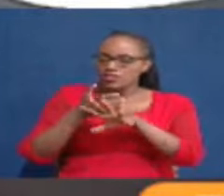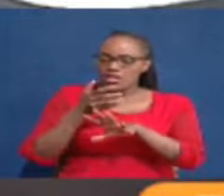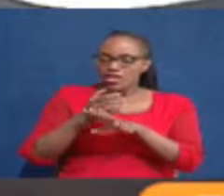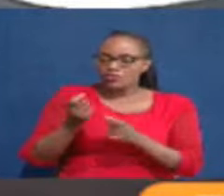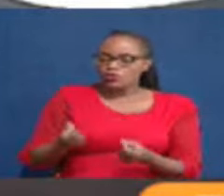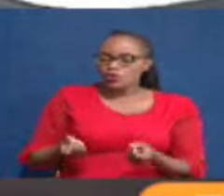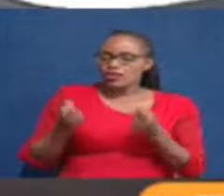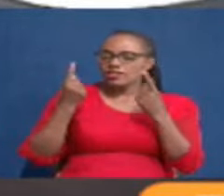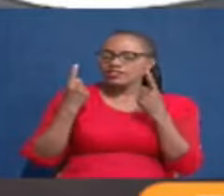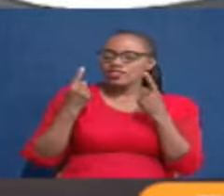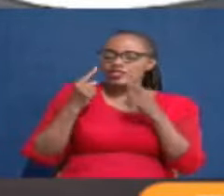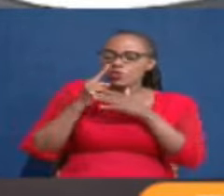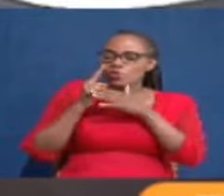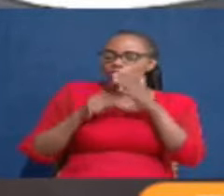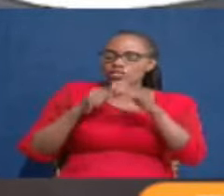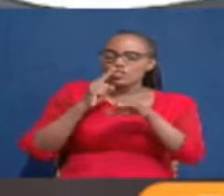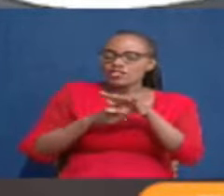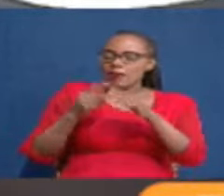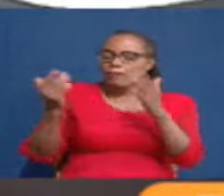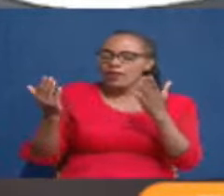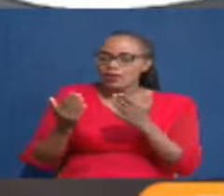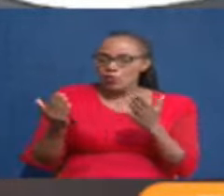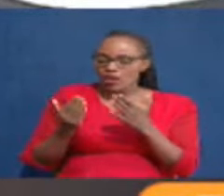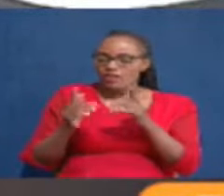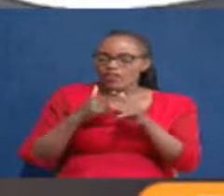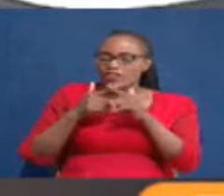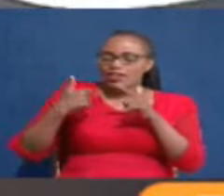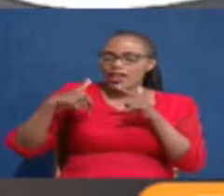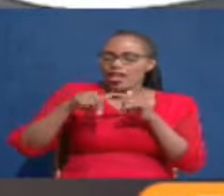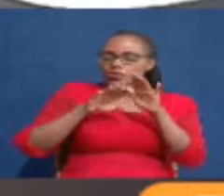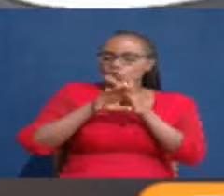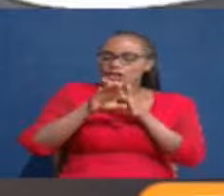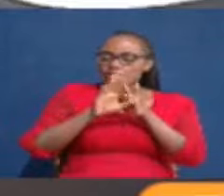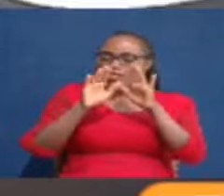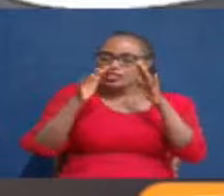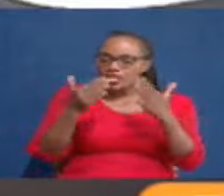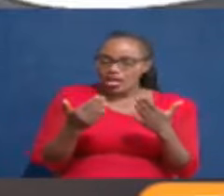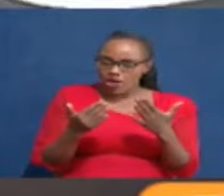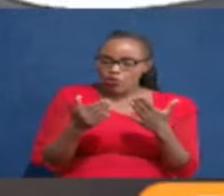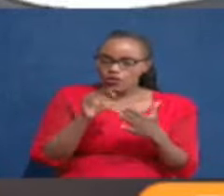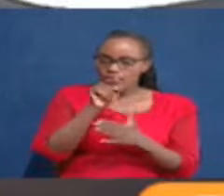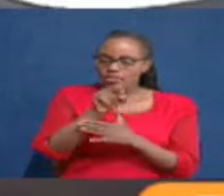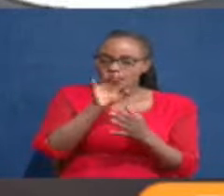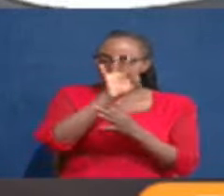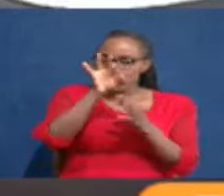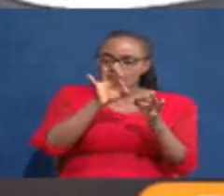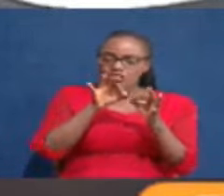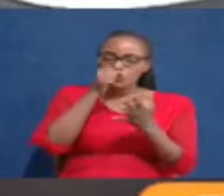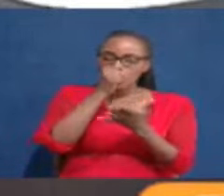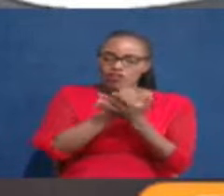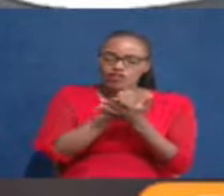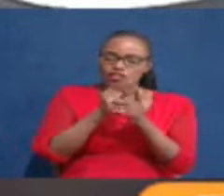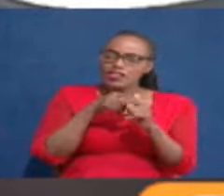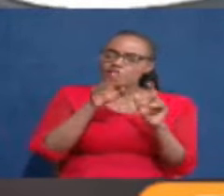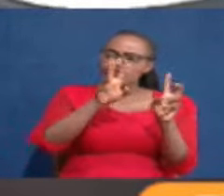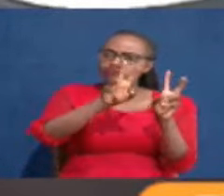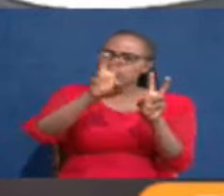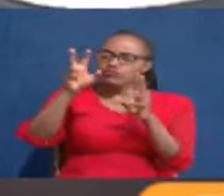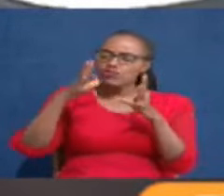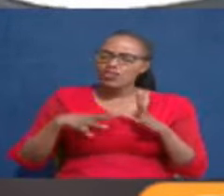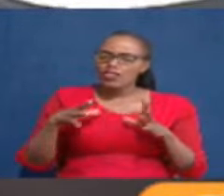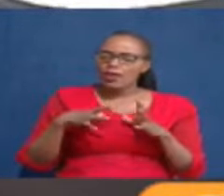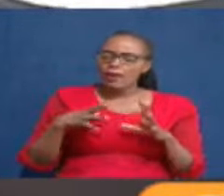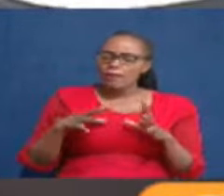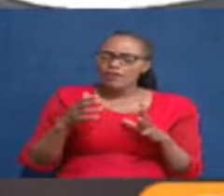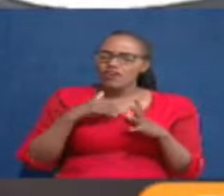able to understand okay what time where how do we access you know these particular offices and the views of the people and